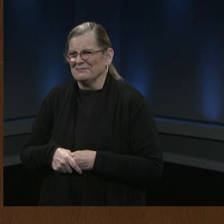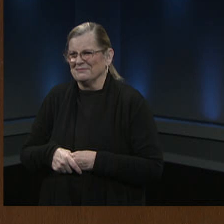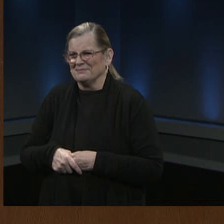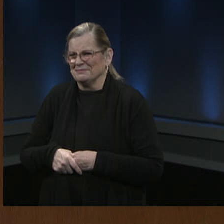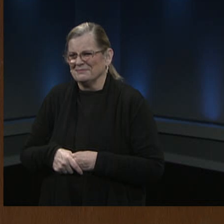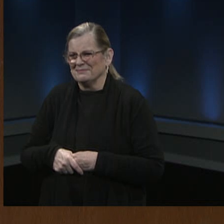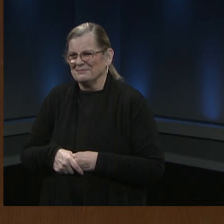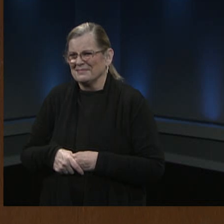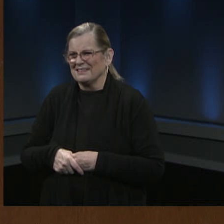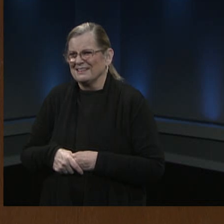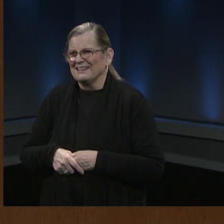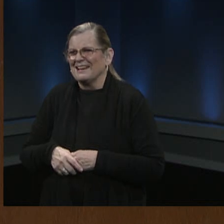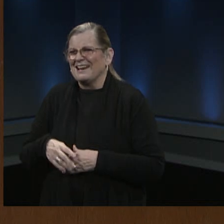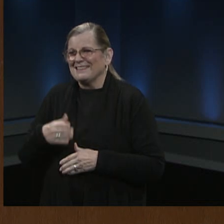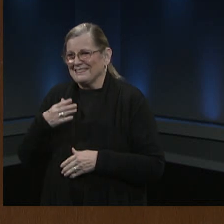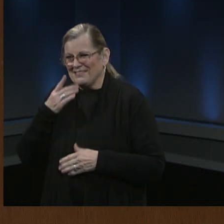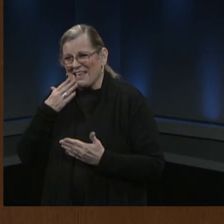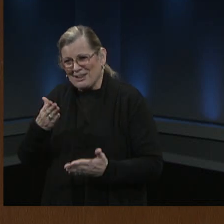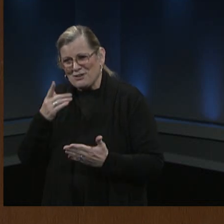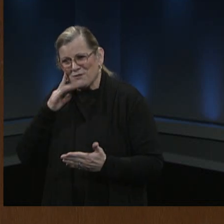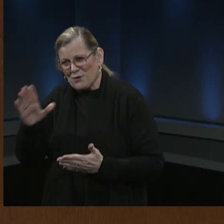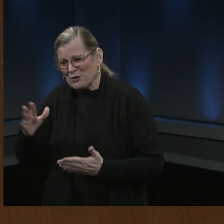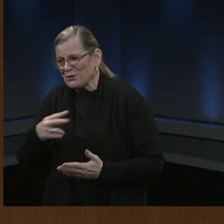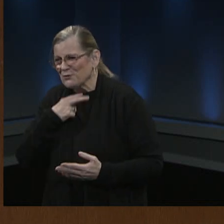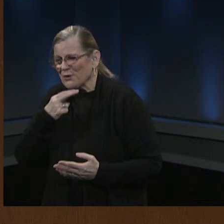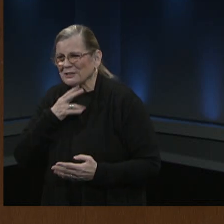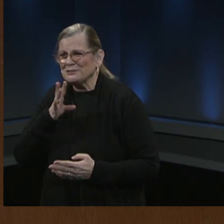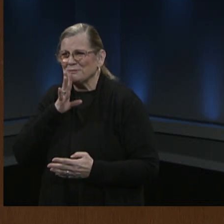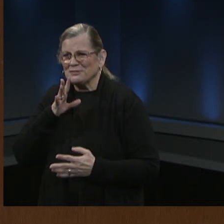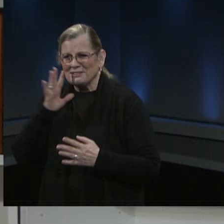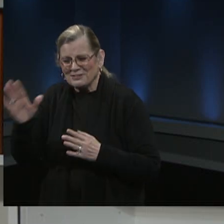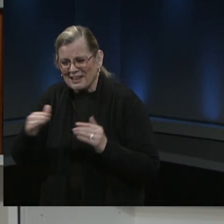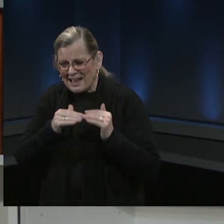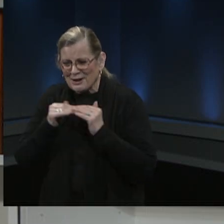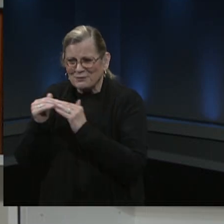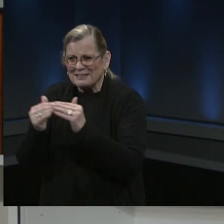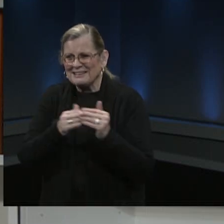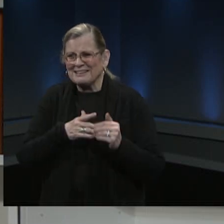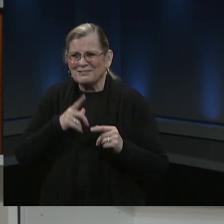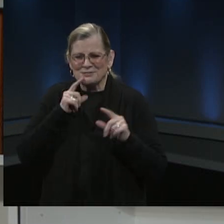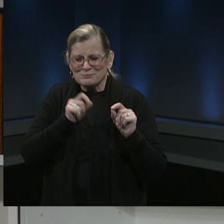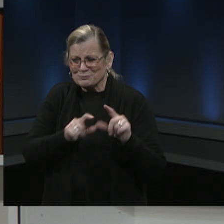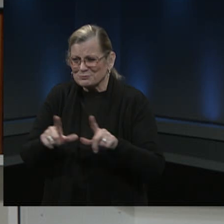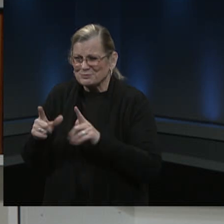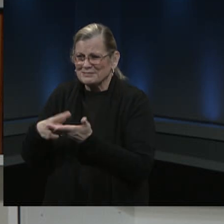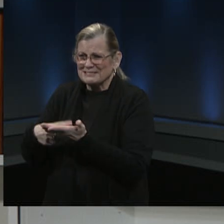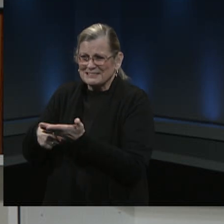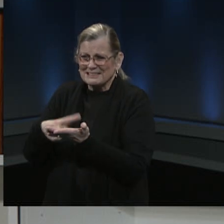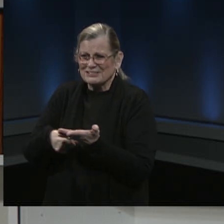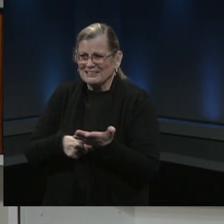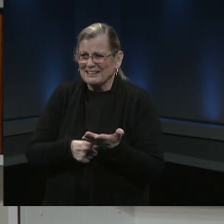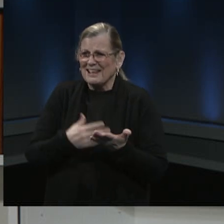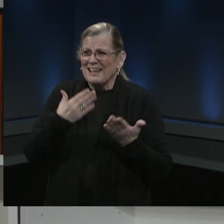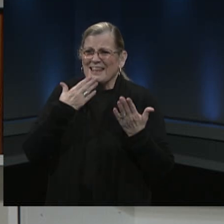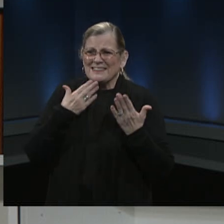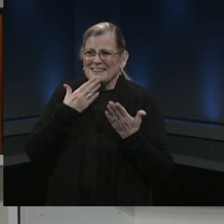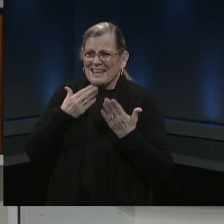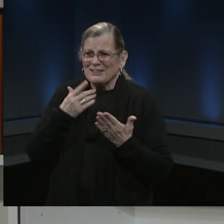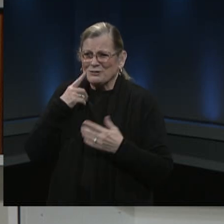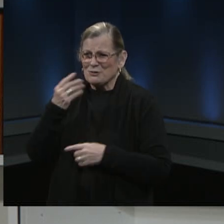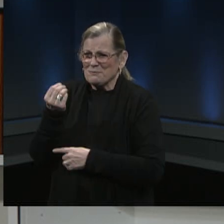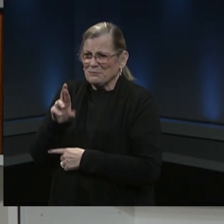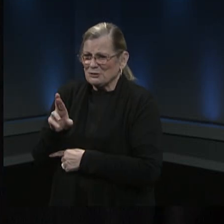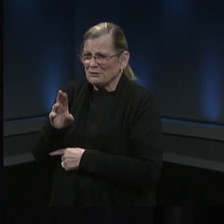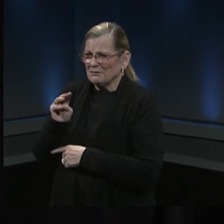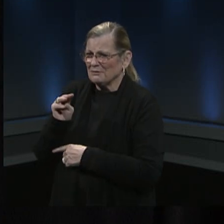you for bringing your voice and the equity lens into this discussion today and mr mcdonald thank you for all the work you're doing on